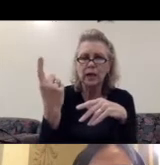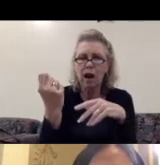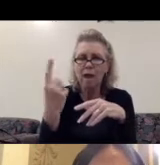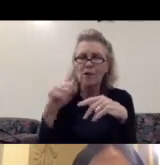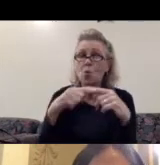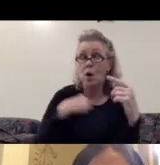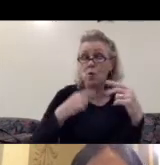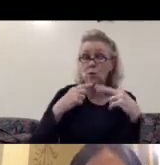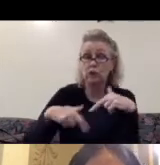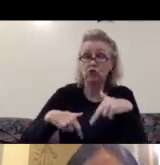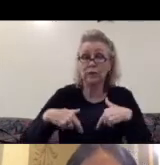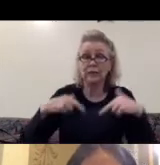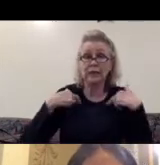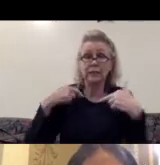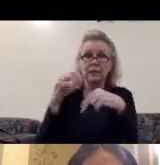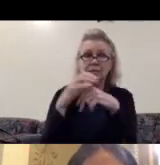Next one, please.